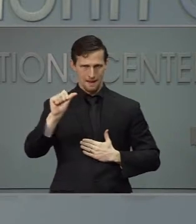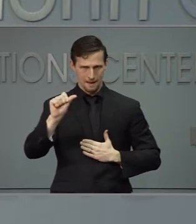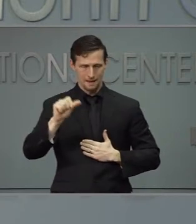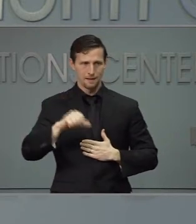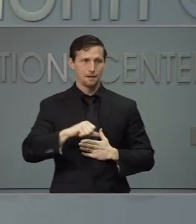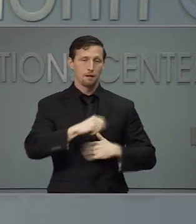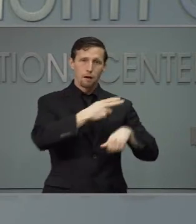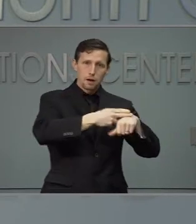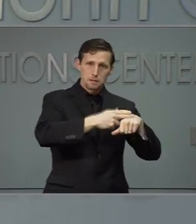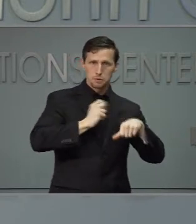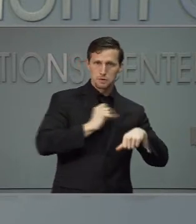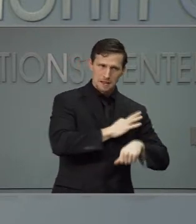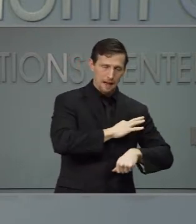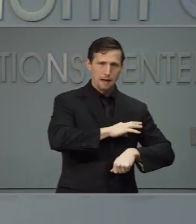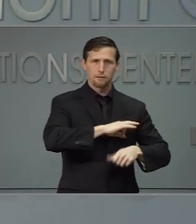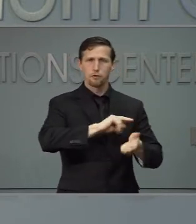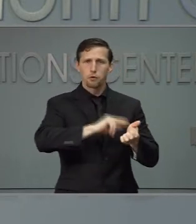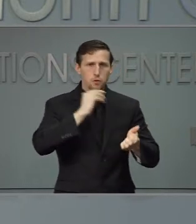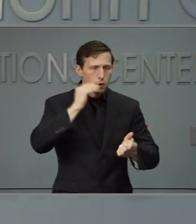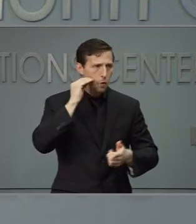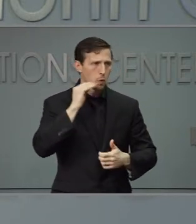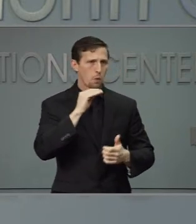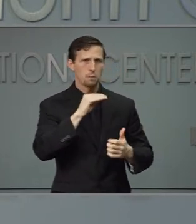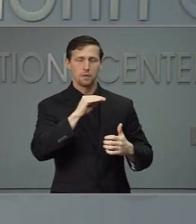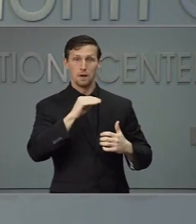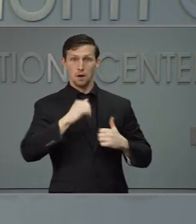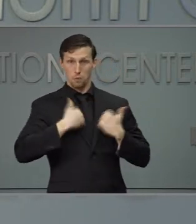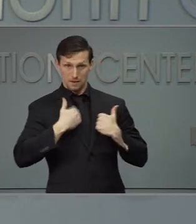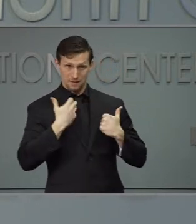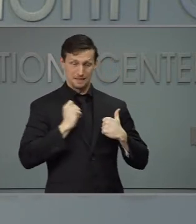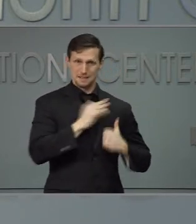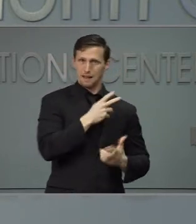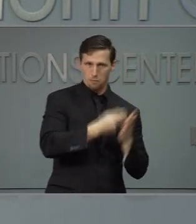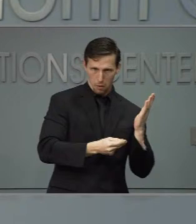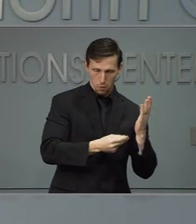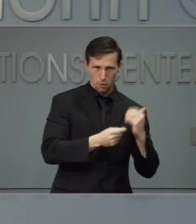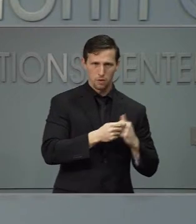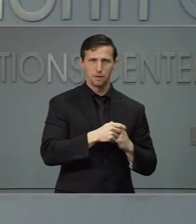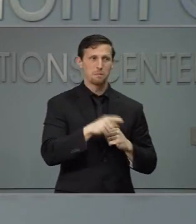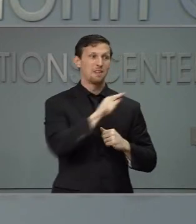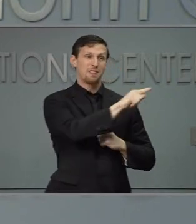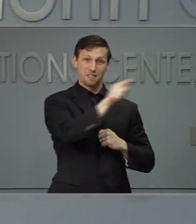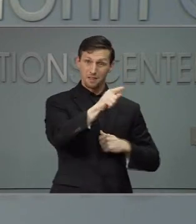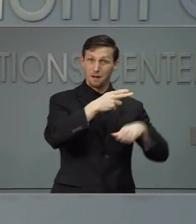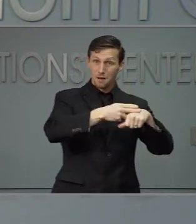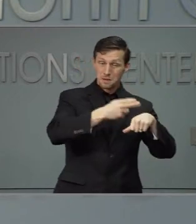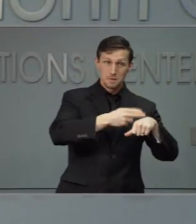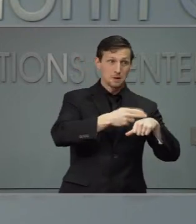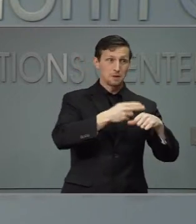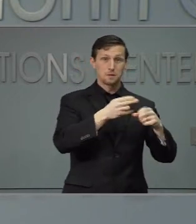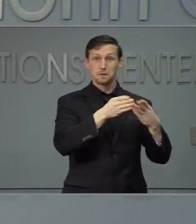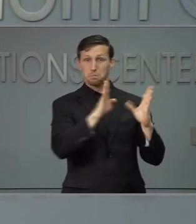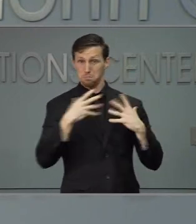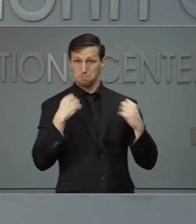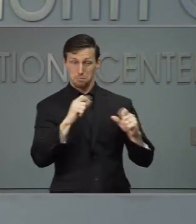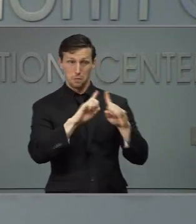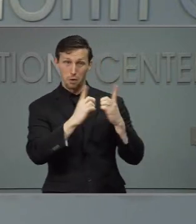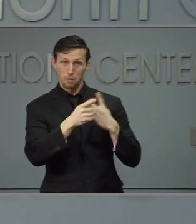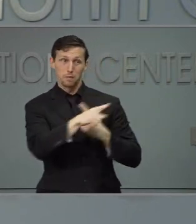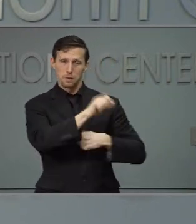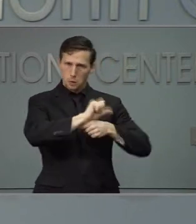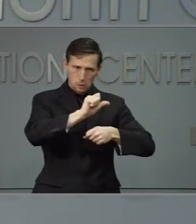Our hospitals and local health departments are working hard to get vaccine to people. There's a lot we have to do,